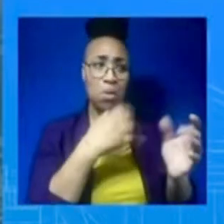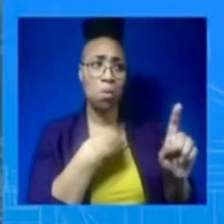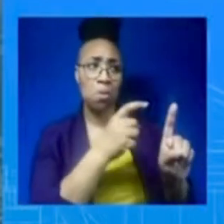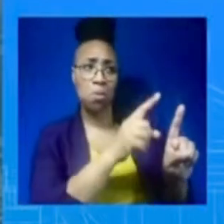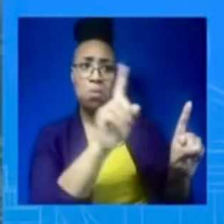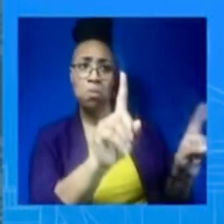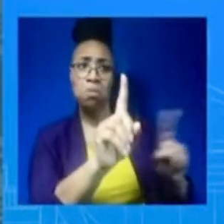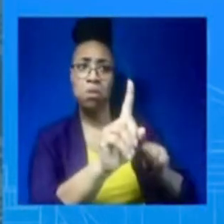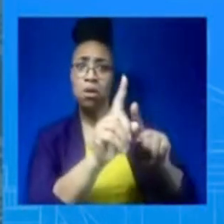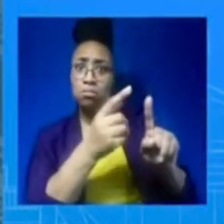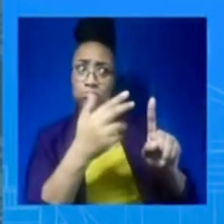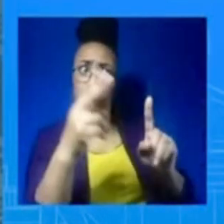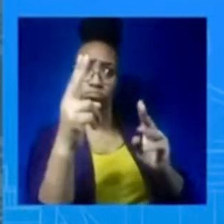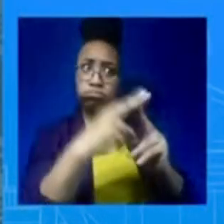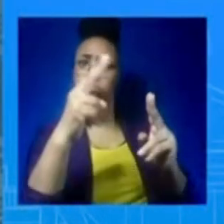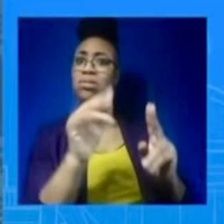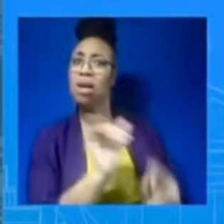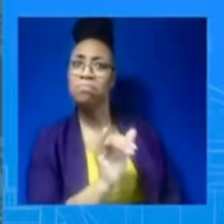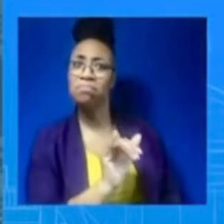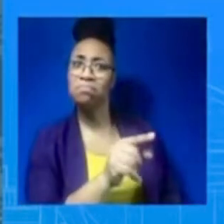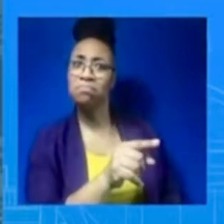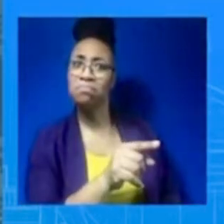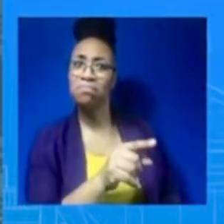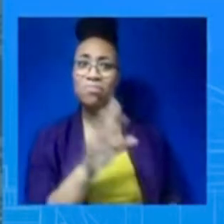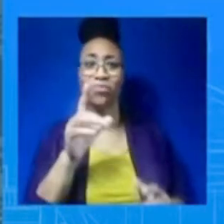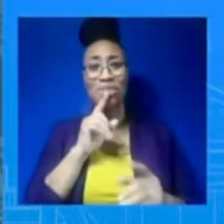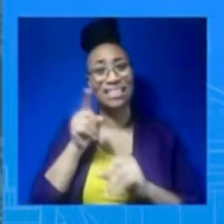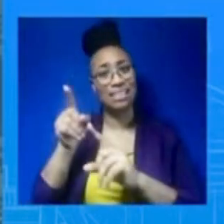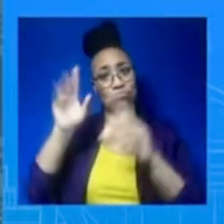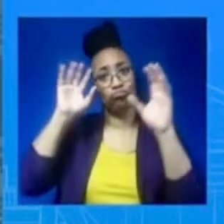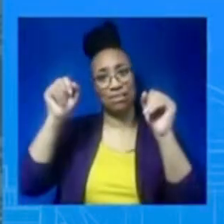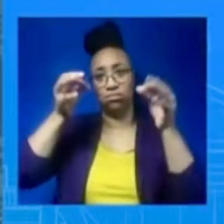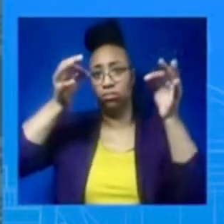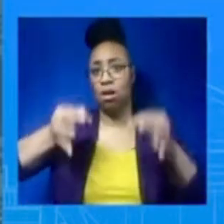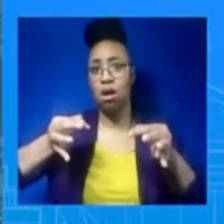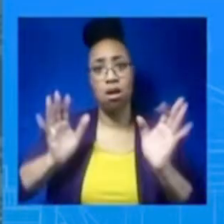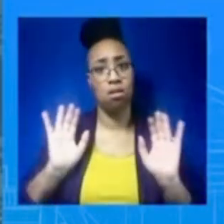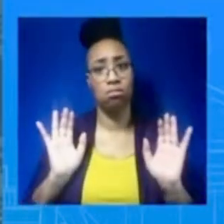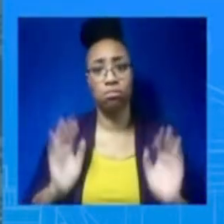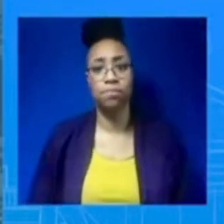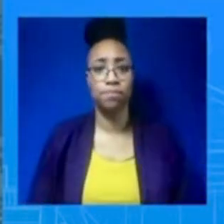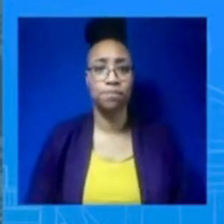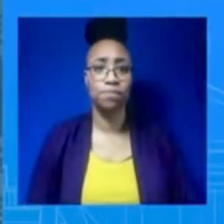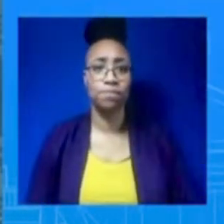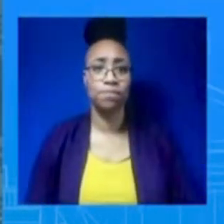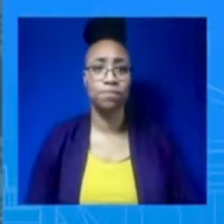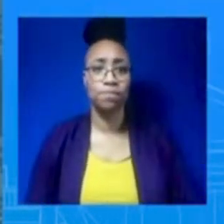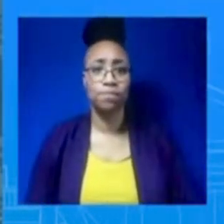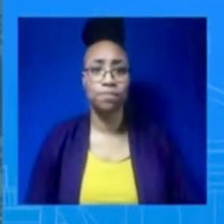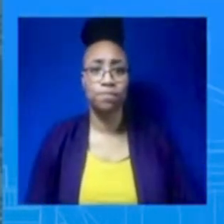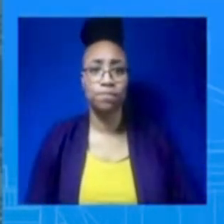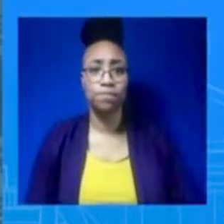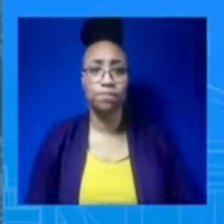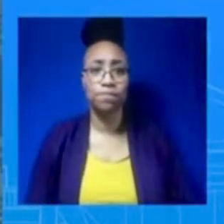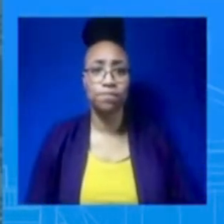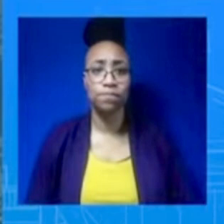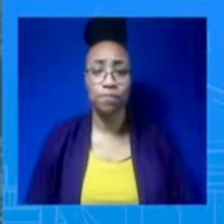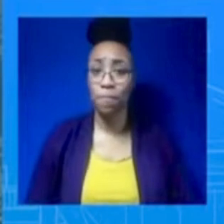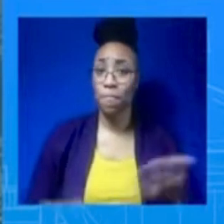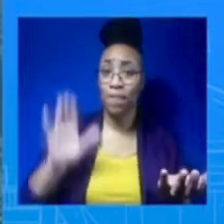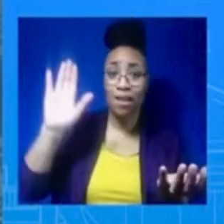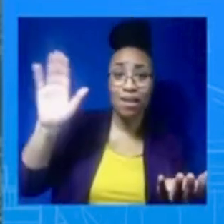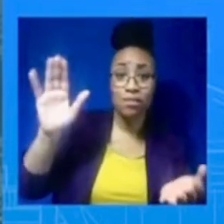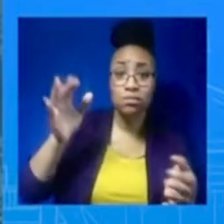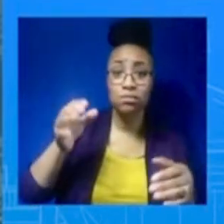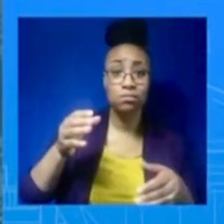to decide. As far as the President's economic plan or how he sees the economy moving forward, you kind of see that. What he's been able